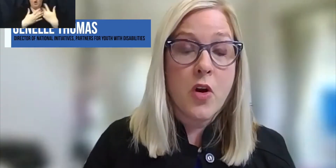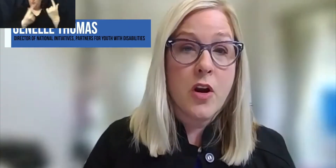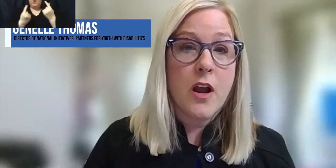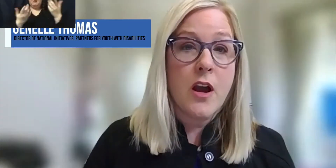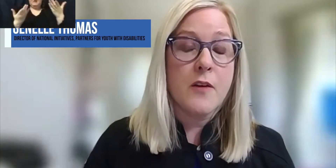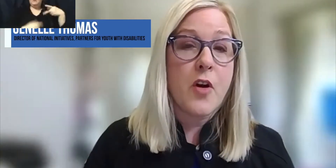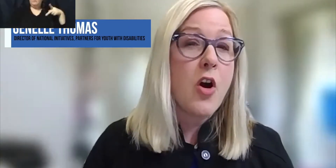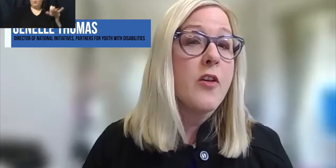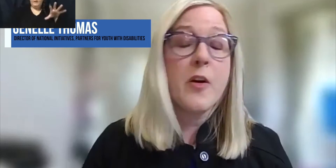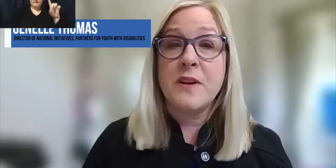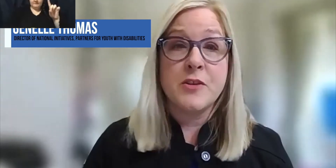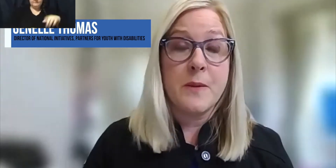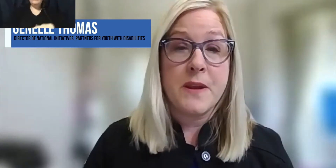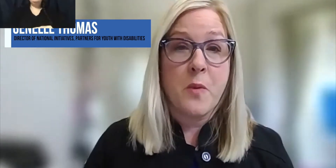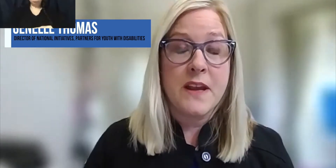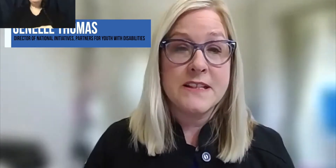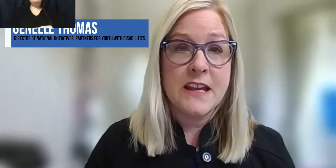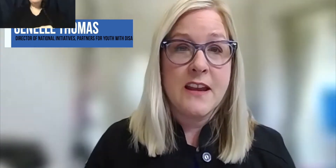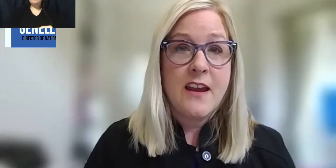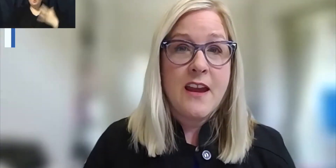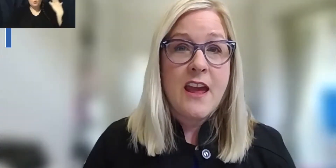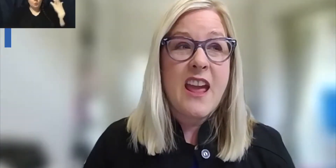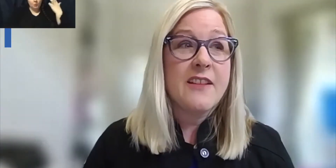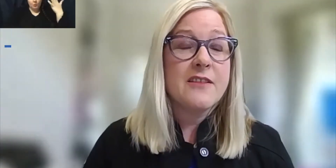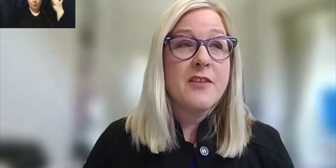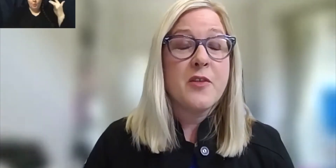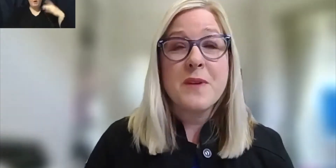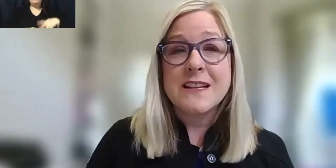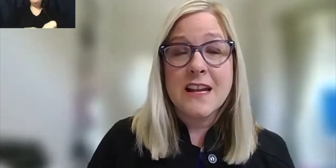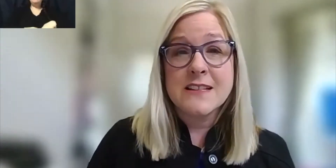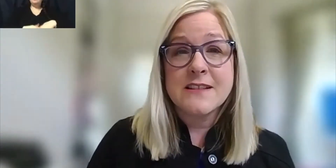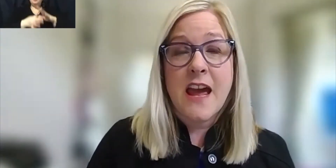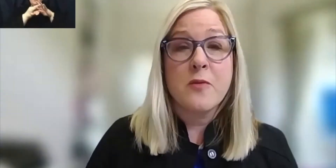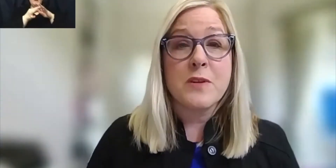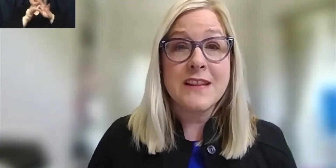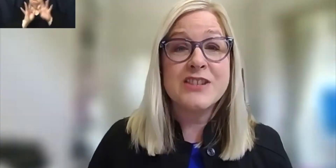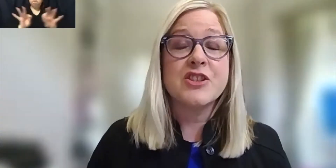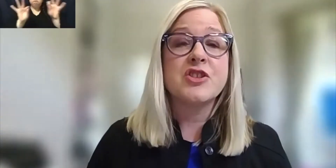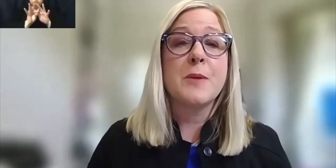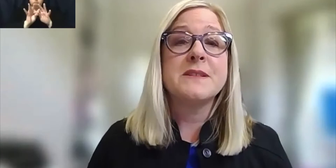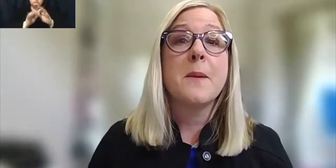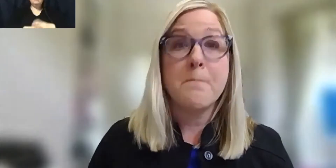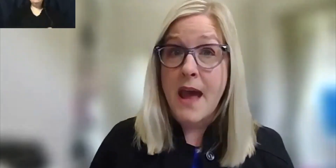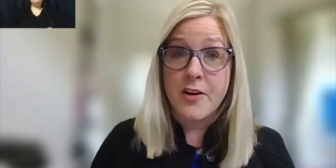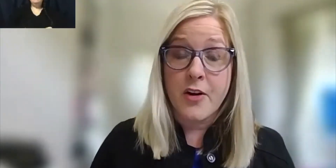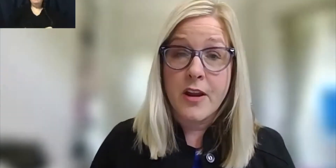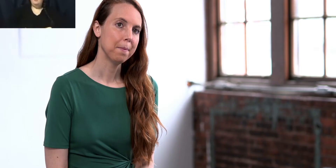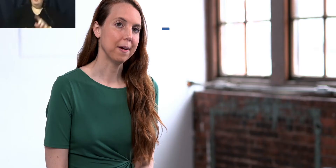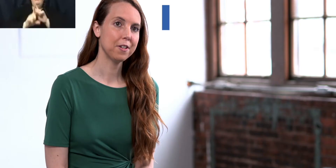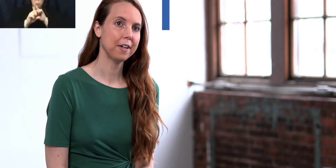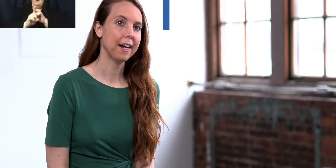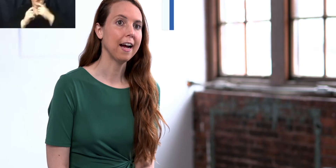core of all that we do at PYD. And the reason is that relationships matter.